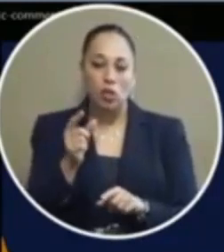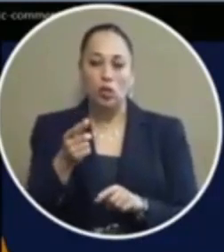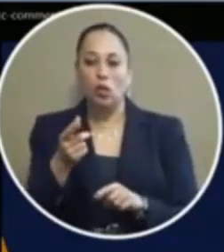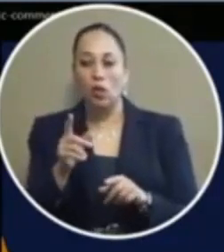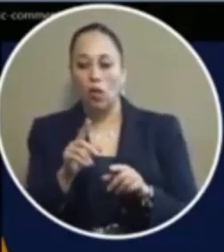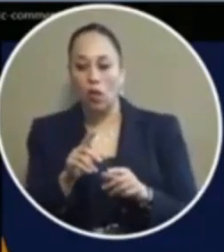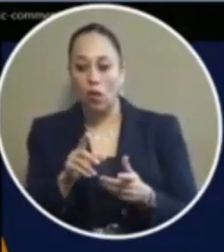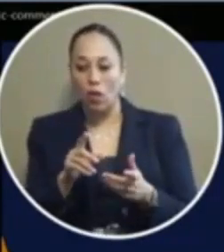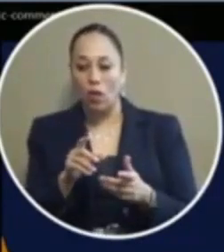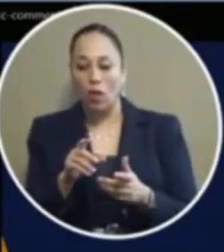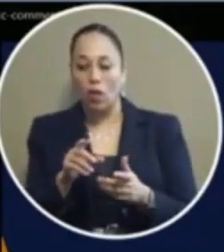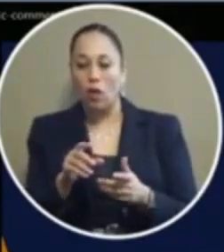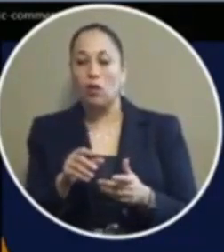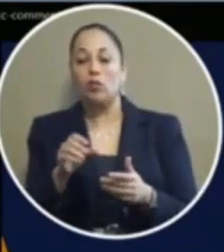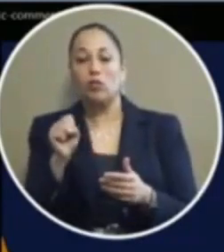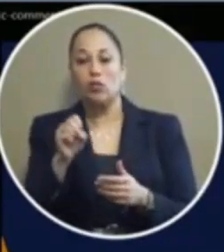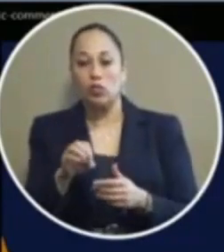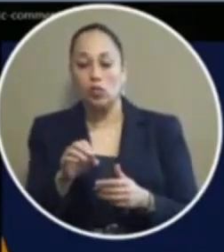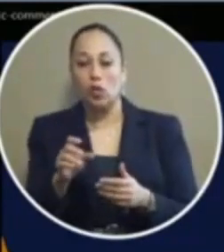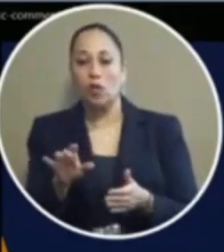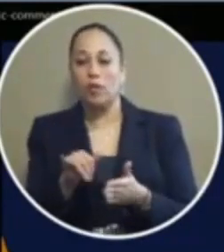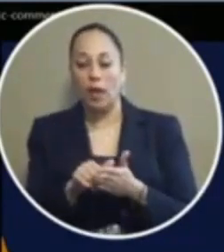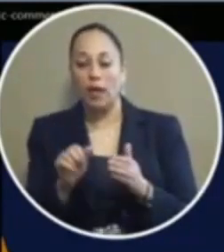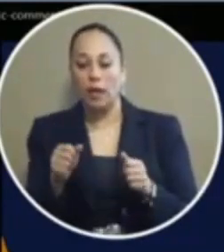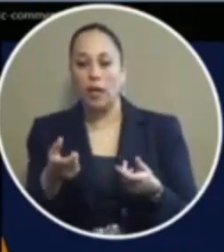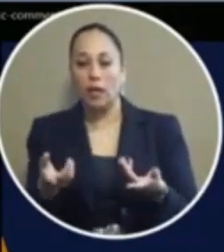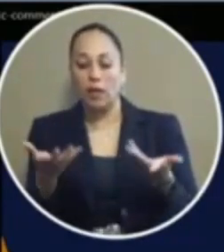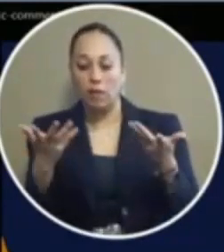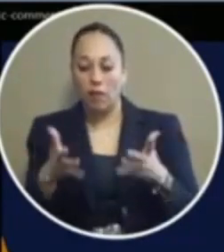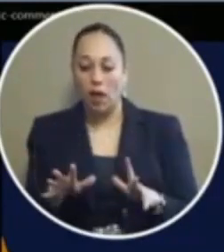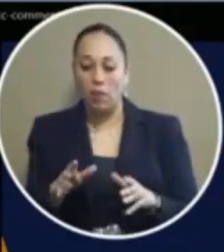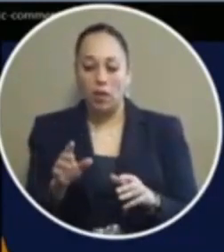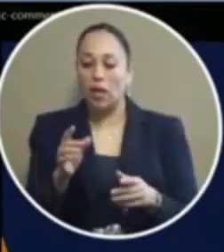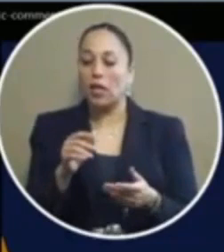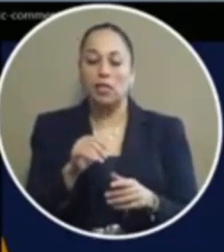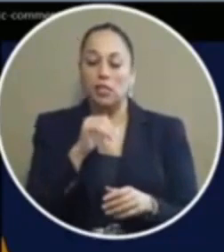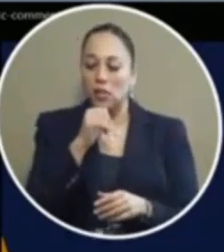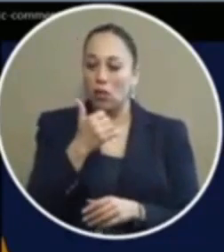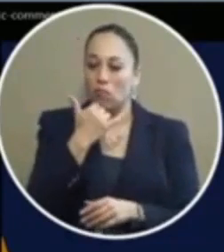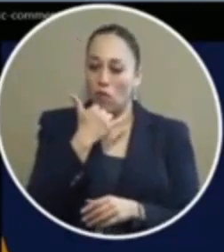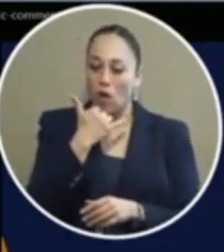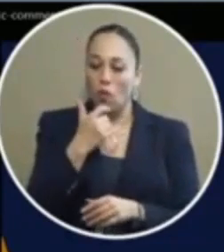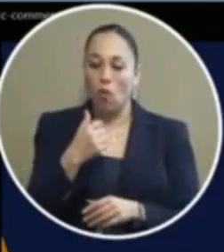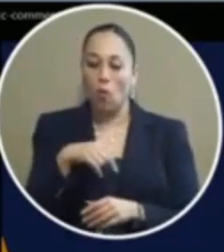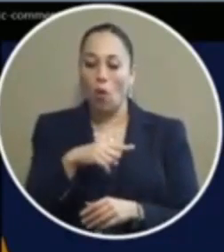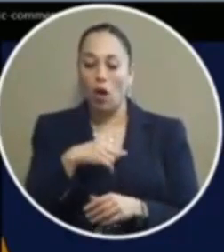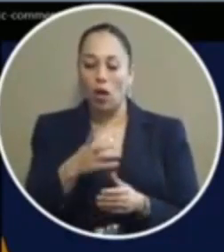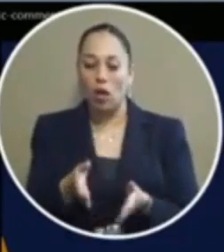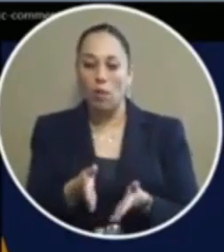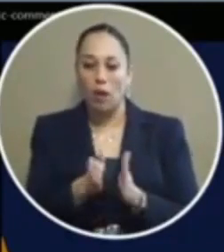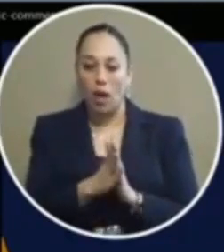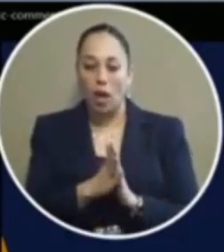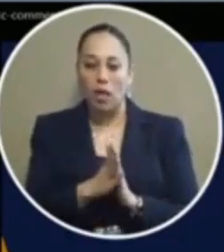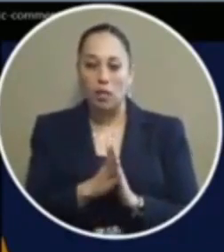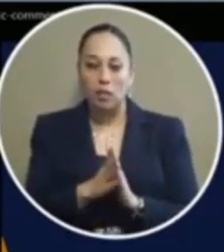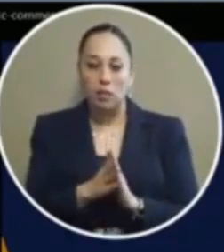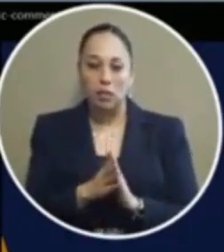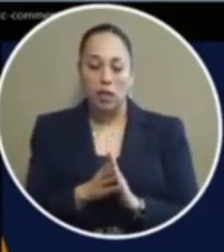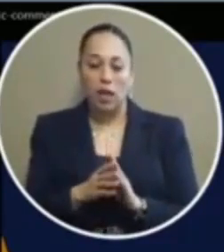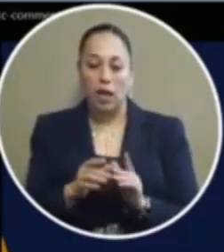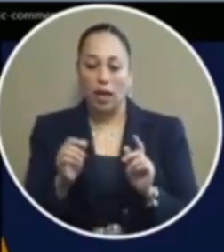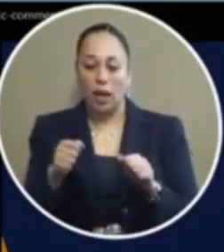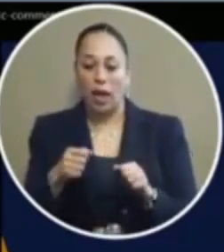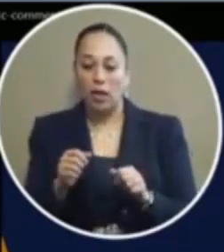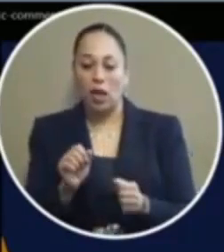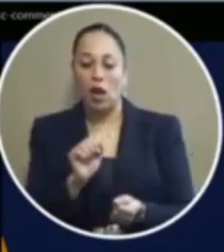san marco for saying it cannot be done is wrong we are asking that officers have no ability to arrest